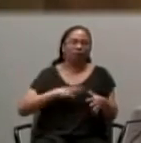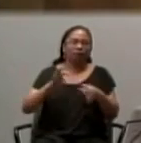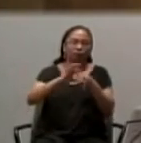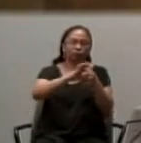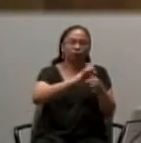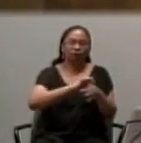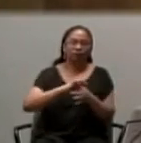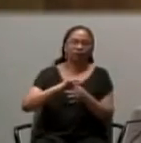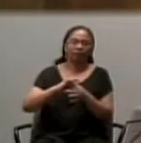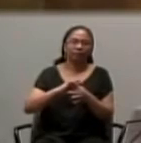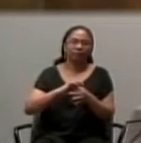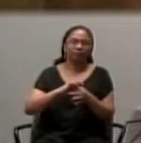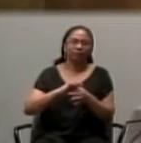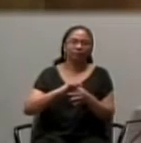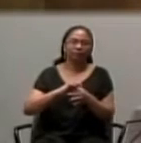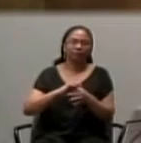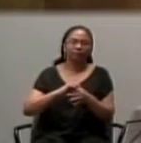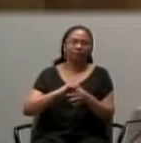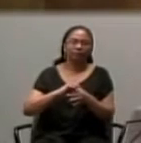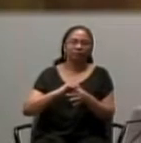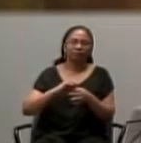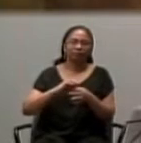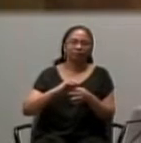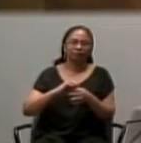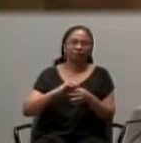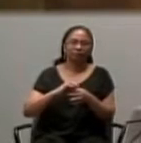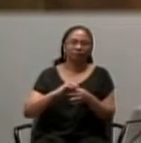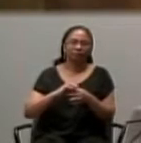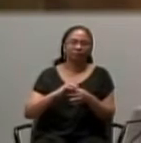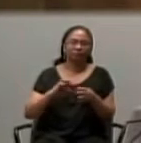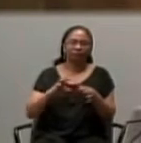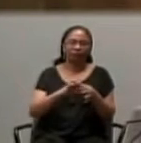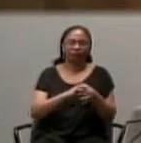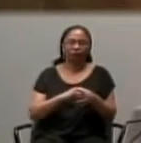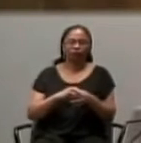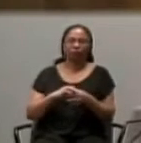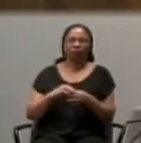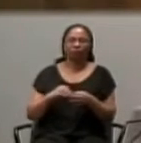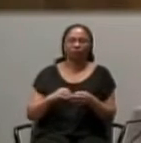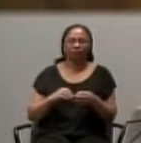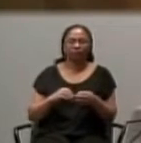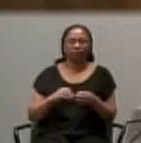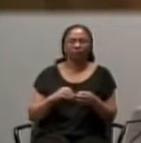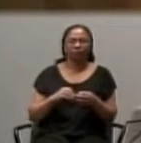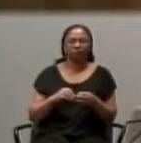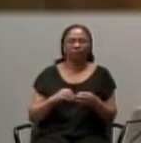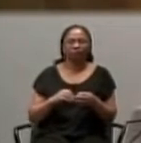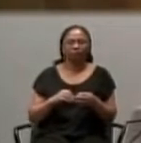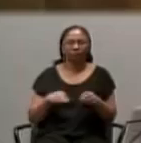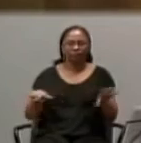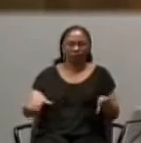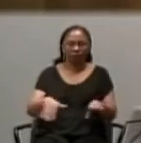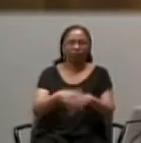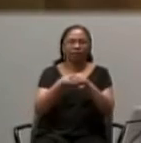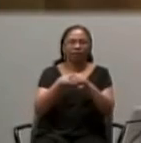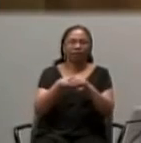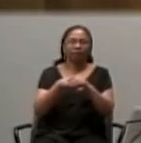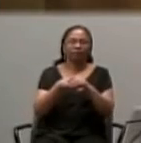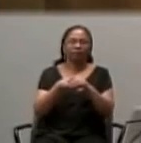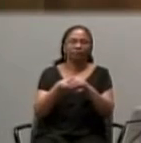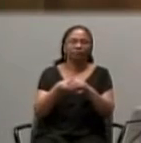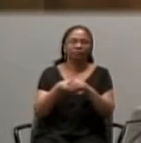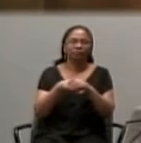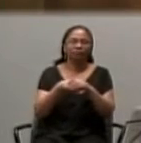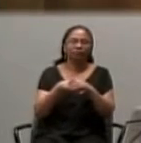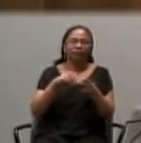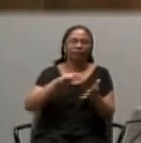Come together, In harmony, And in the particular relationship, Of spousal, And nuptial unity. When they do